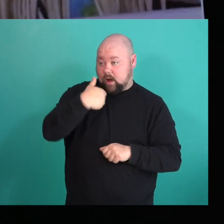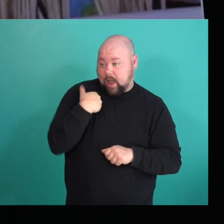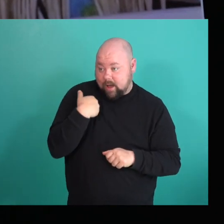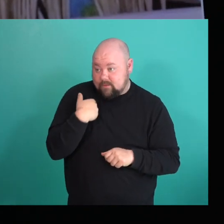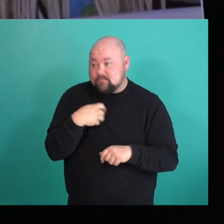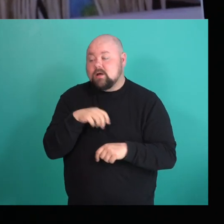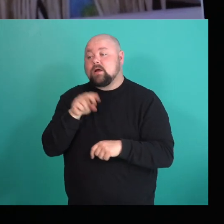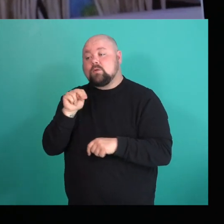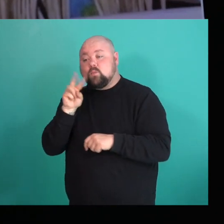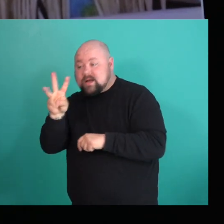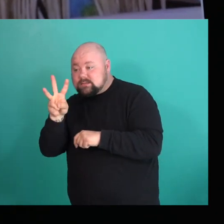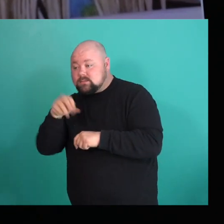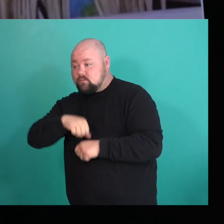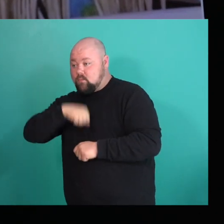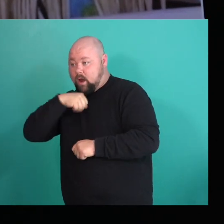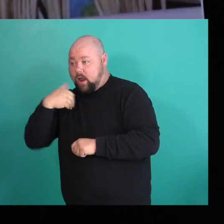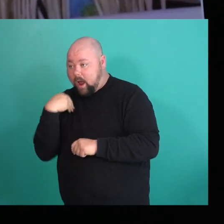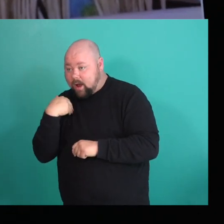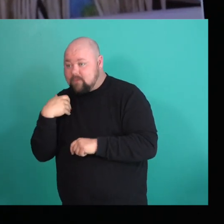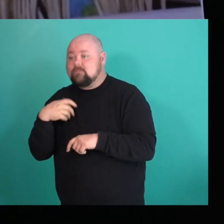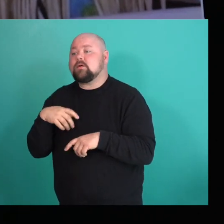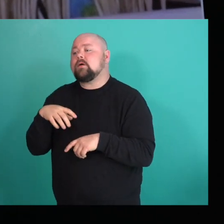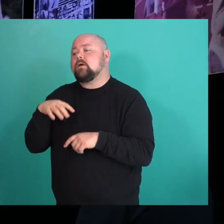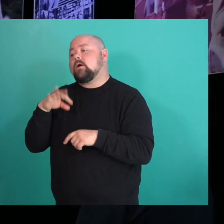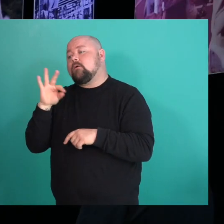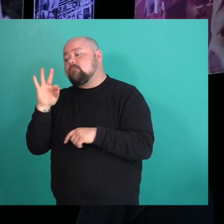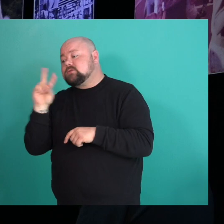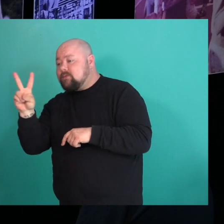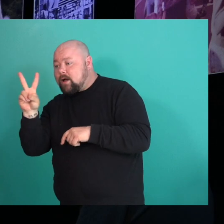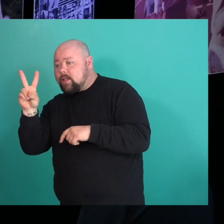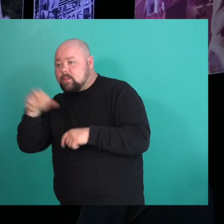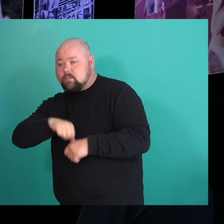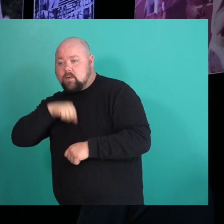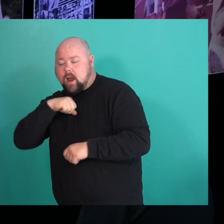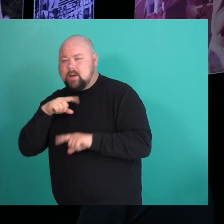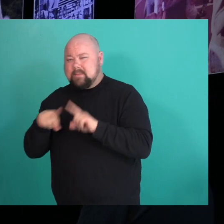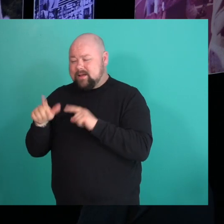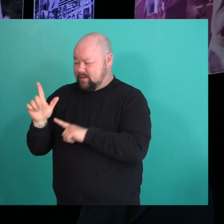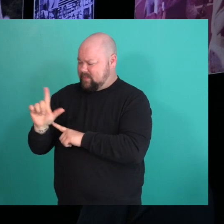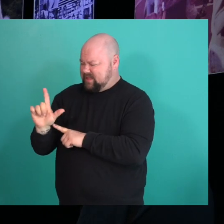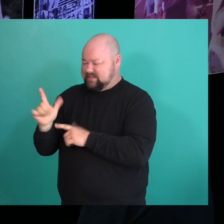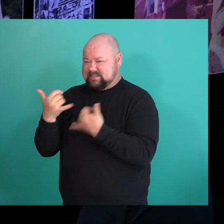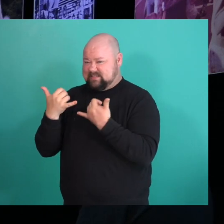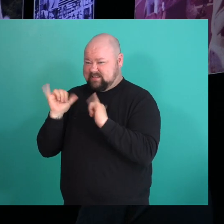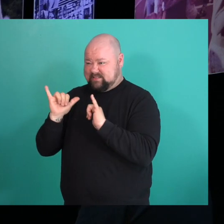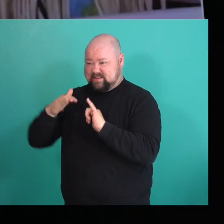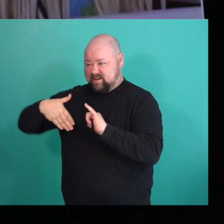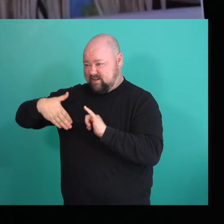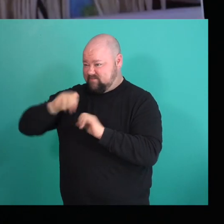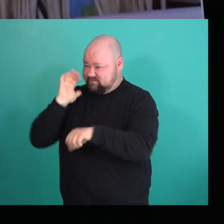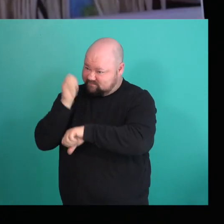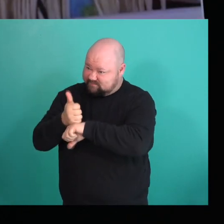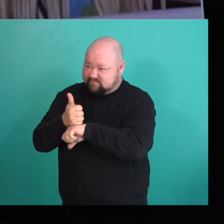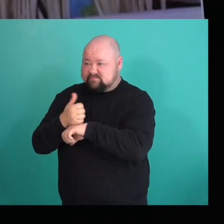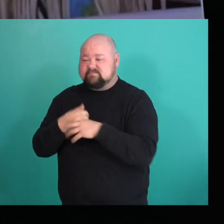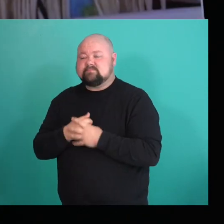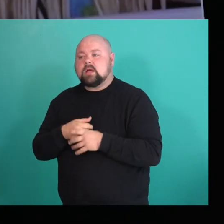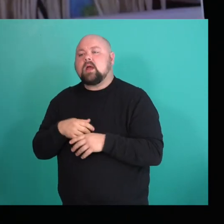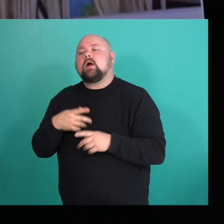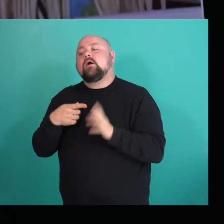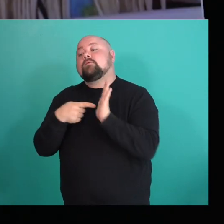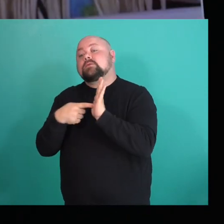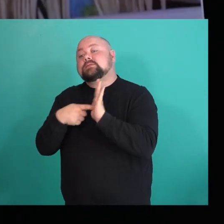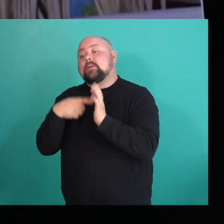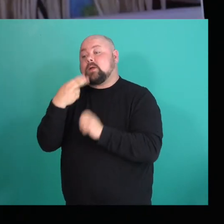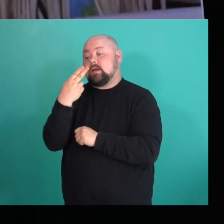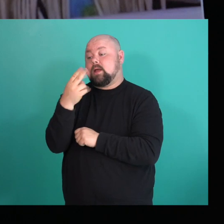Valley pride, but then there's Langley in the middle. That's still, still not quite there yet. Like I know him has services and also Surrey and also in the valley and